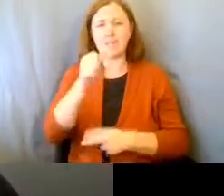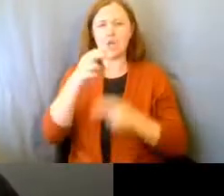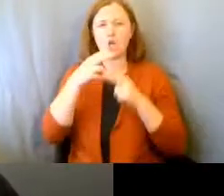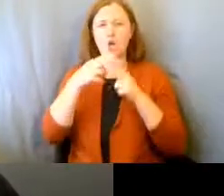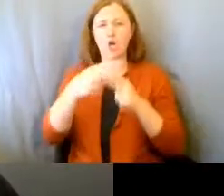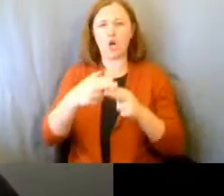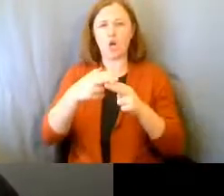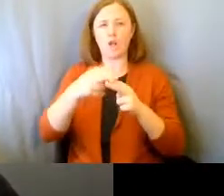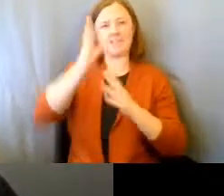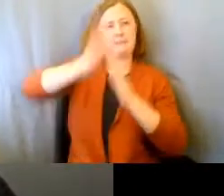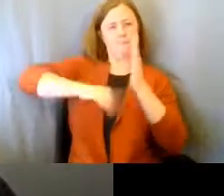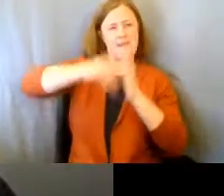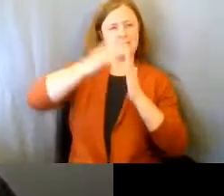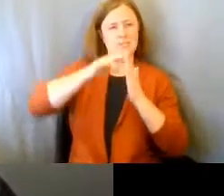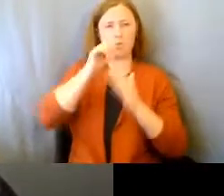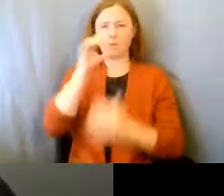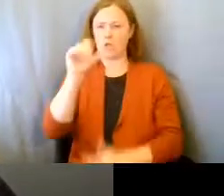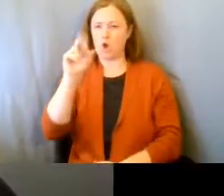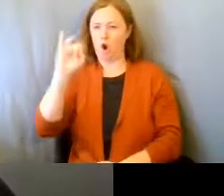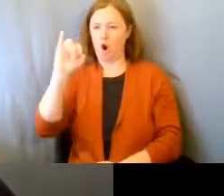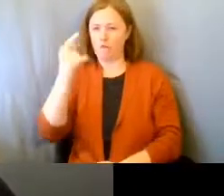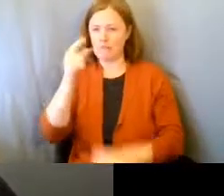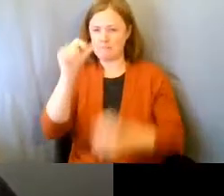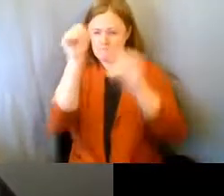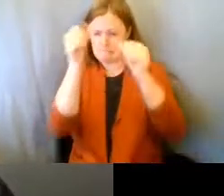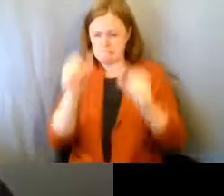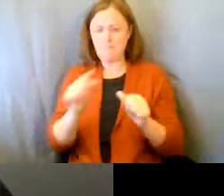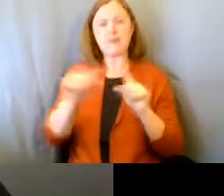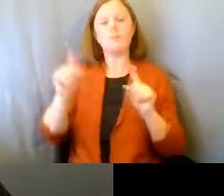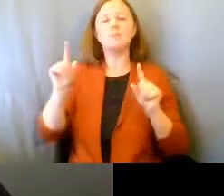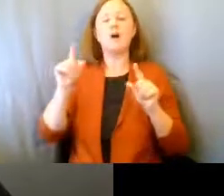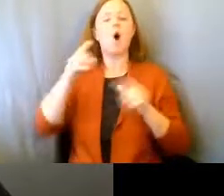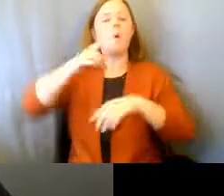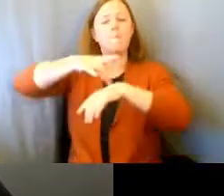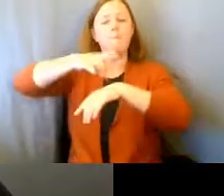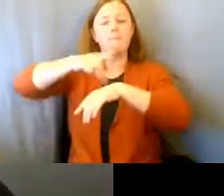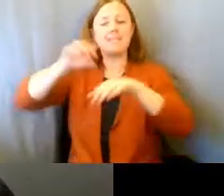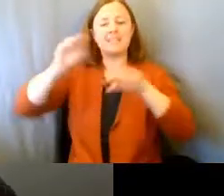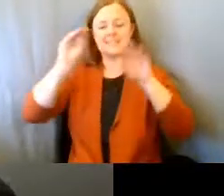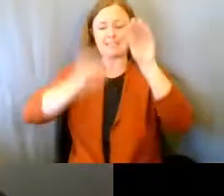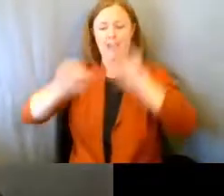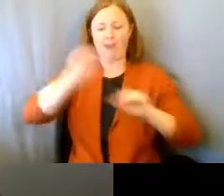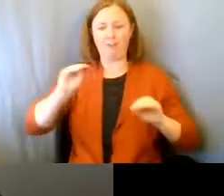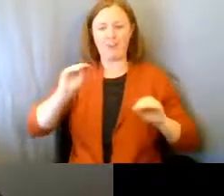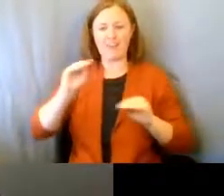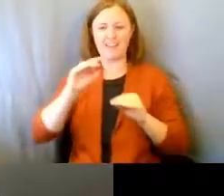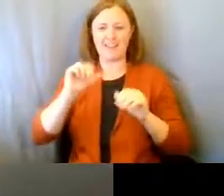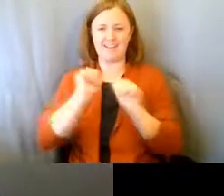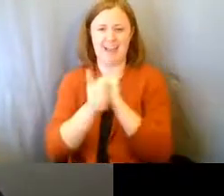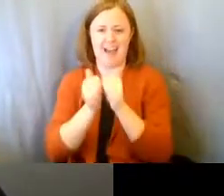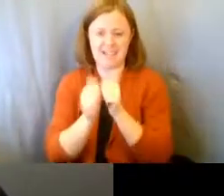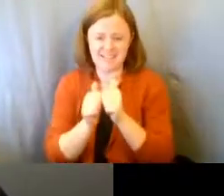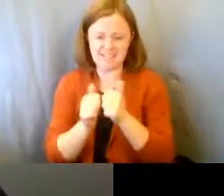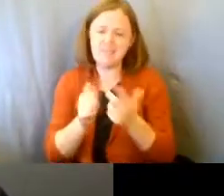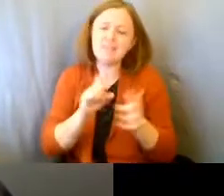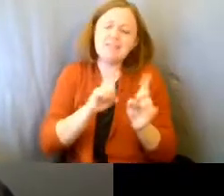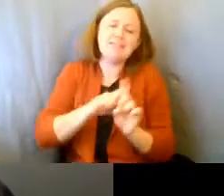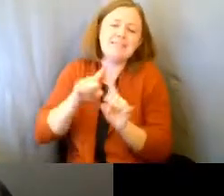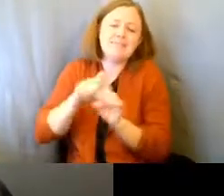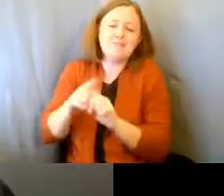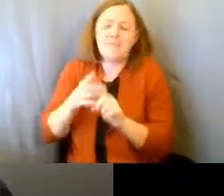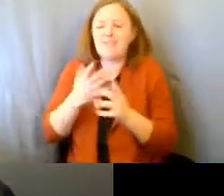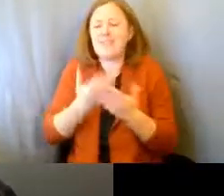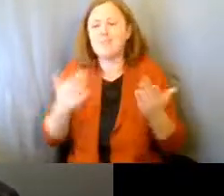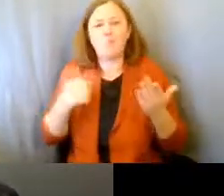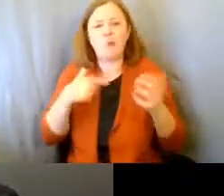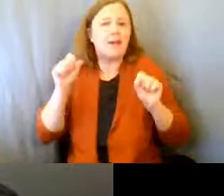people painted on their pumpkin, but pumpkin decorating contest, right? And so, just different things and what